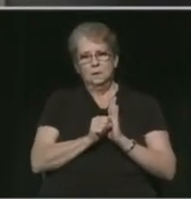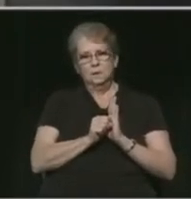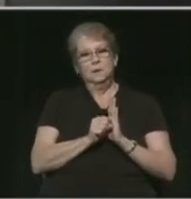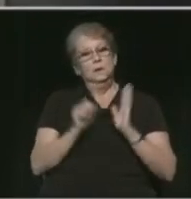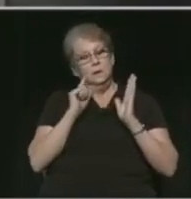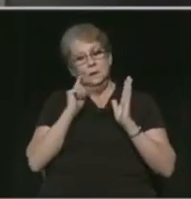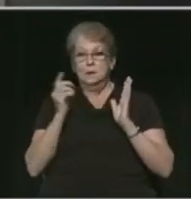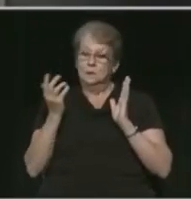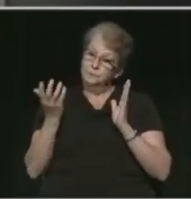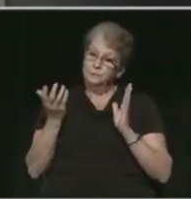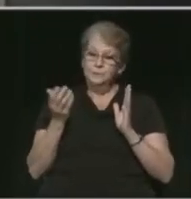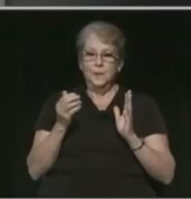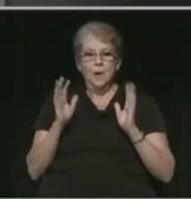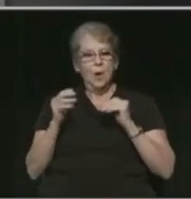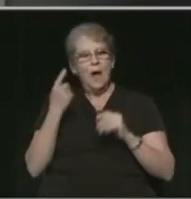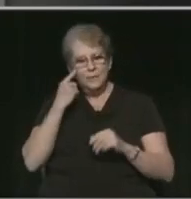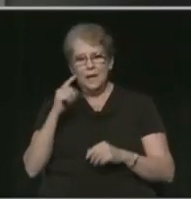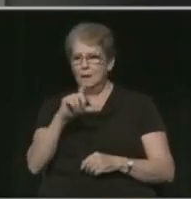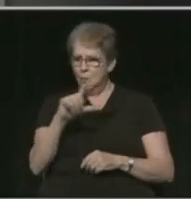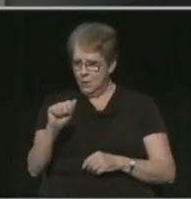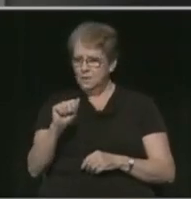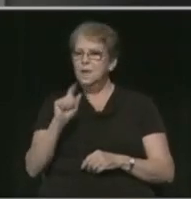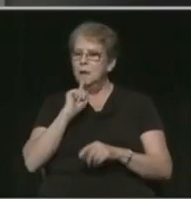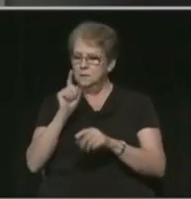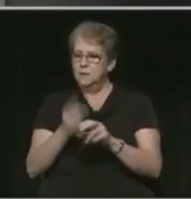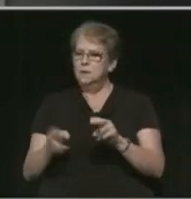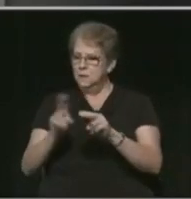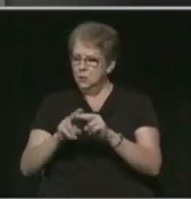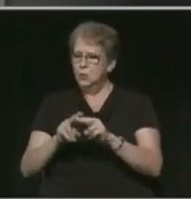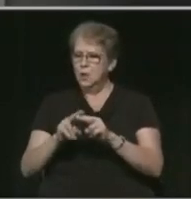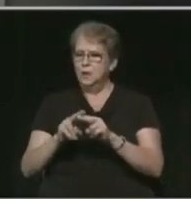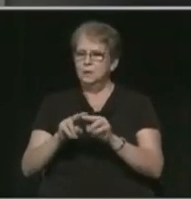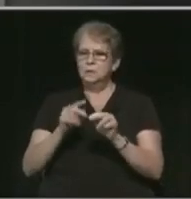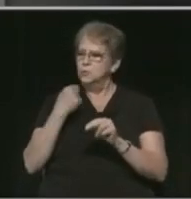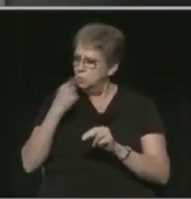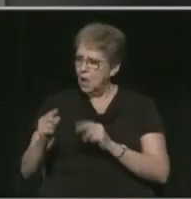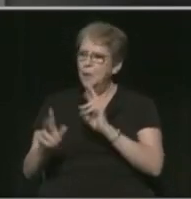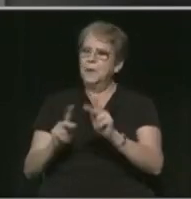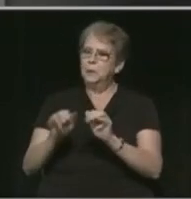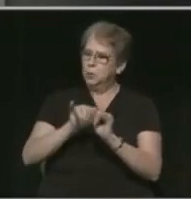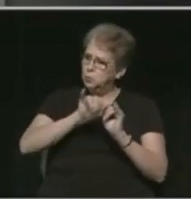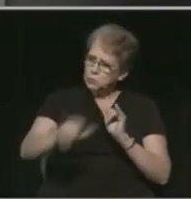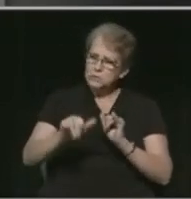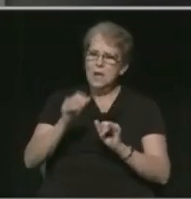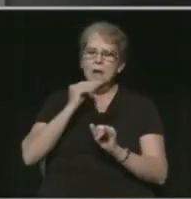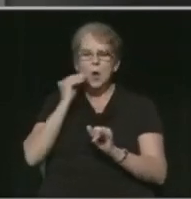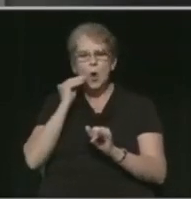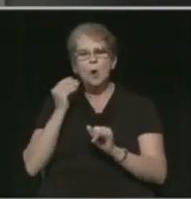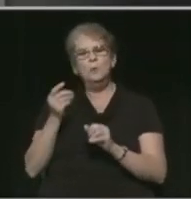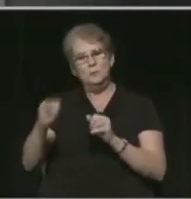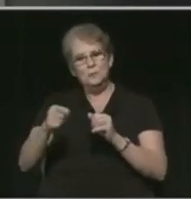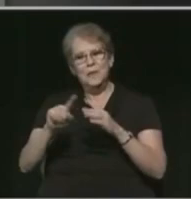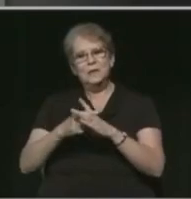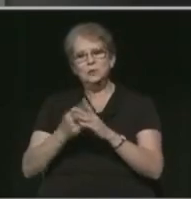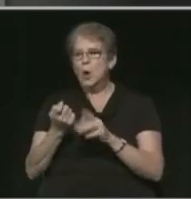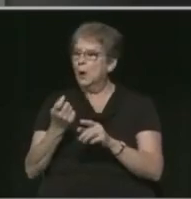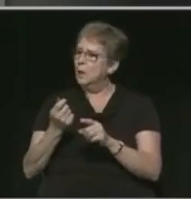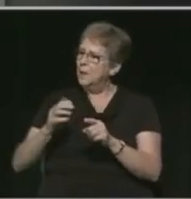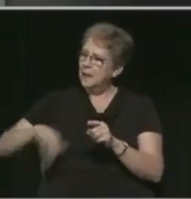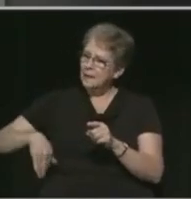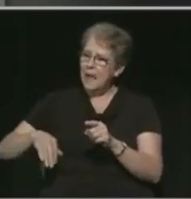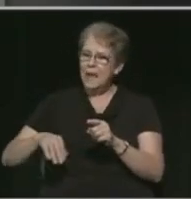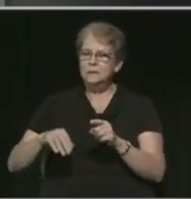Hopefully, well, I think Louisiana did step up in getting people to stay at home. But they were a little late to the game. They let Mardi Gras